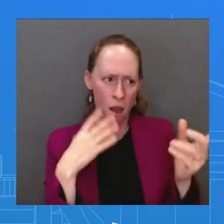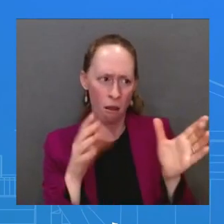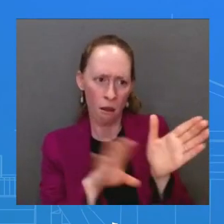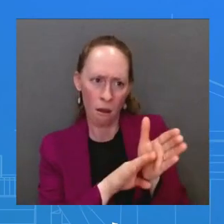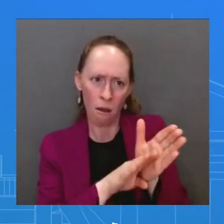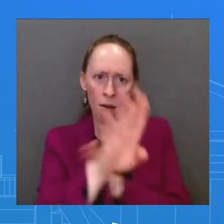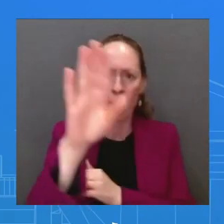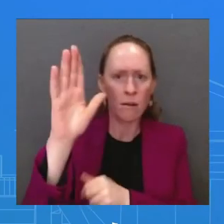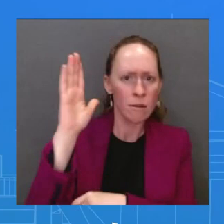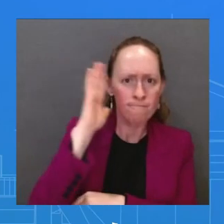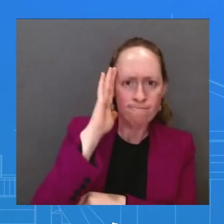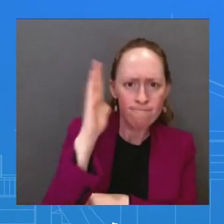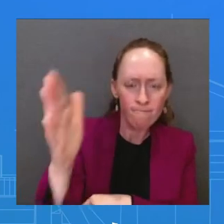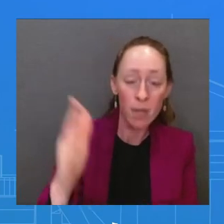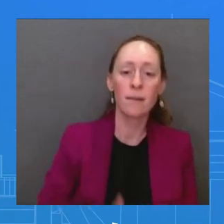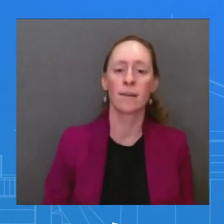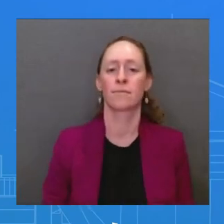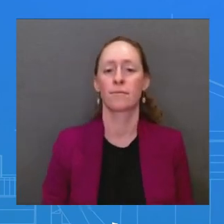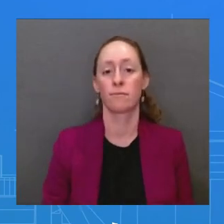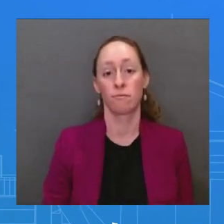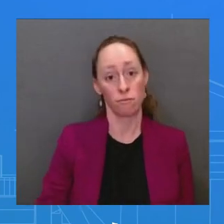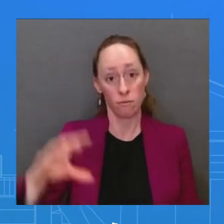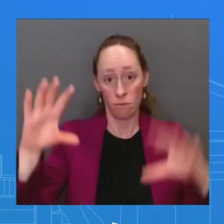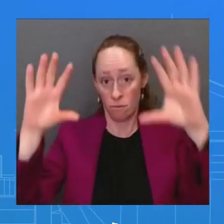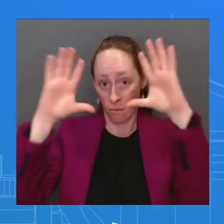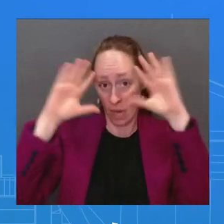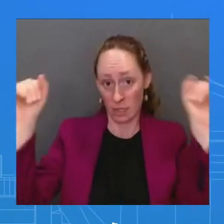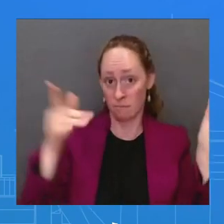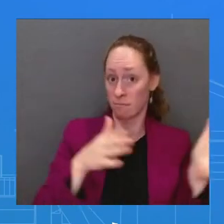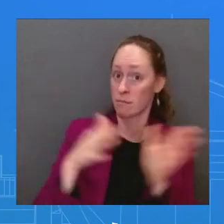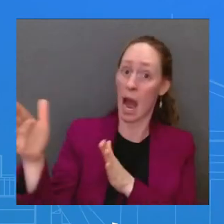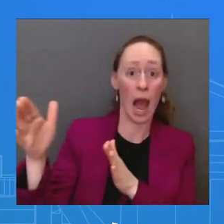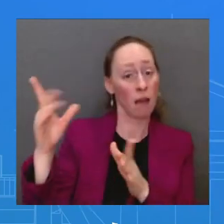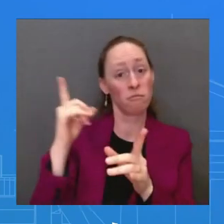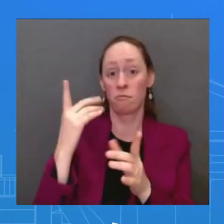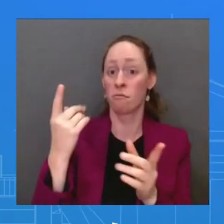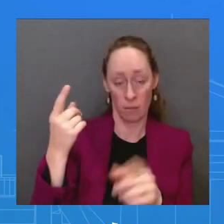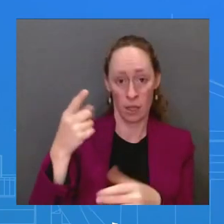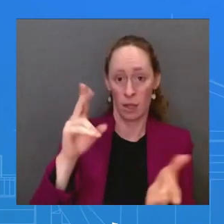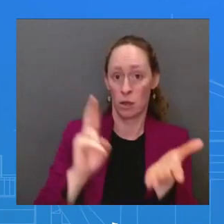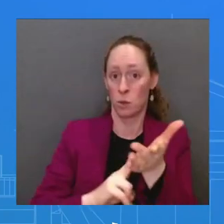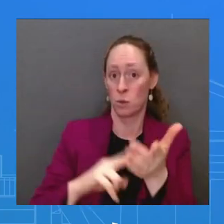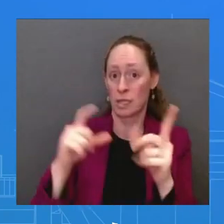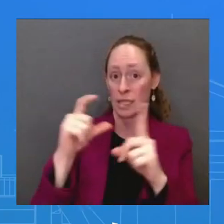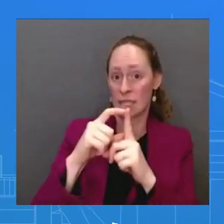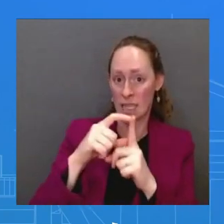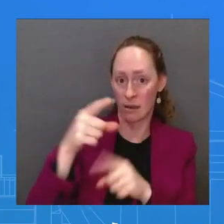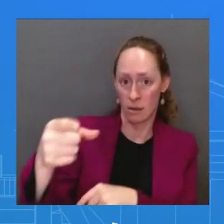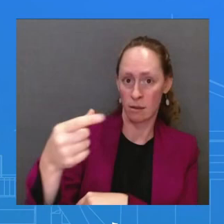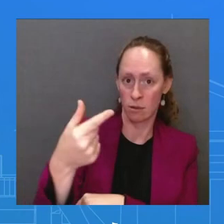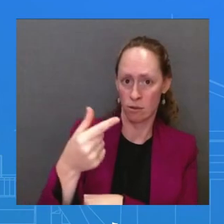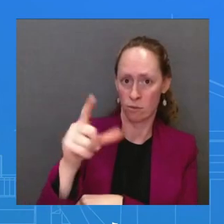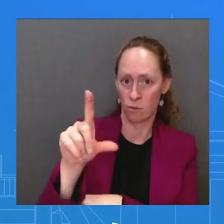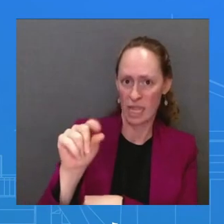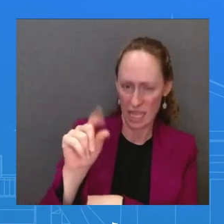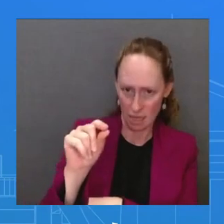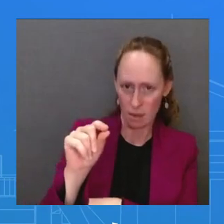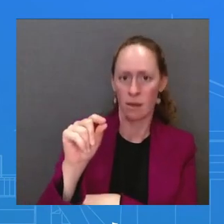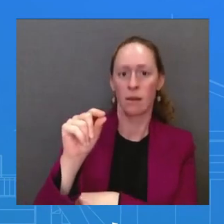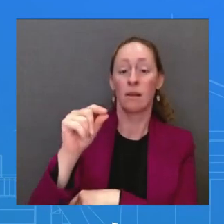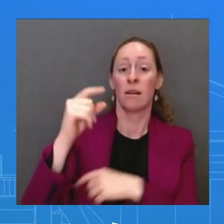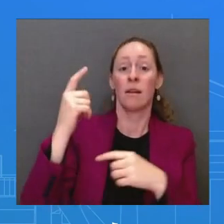Leaders Summit. On Friday, President Biden will participate in a bilateral meeting with Prime Minister Modi of the Republic of India.